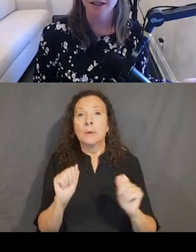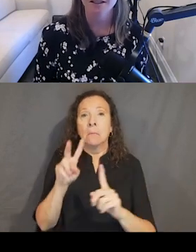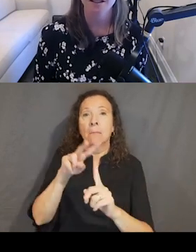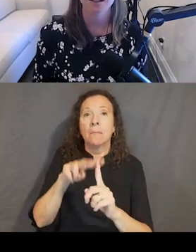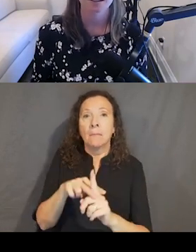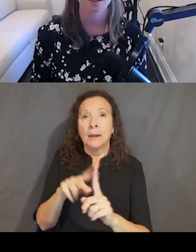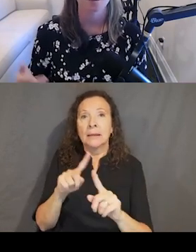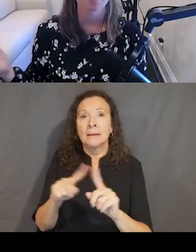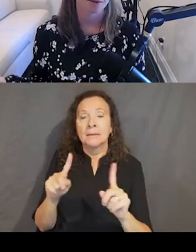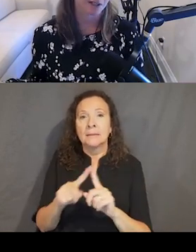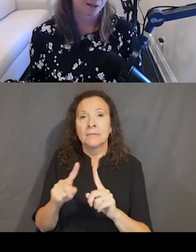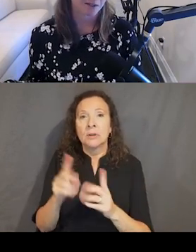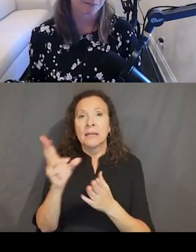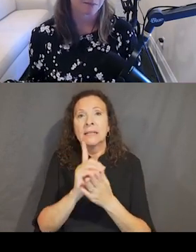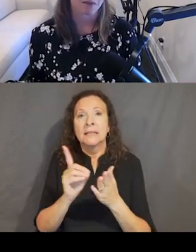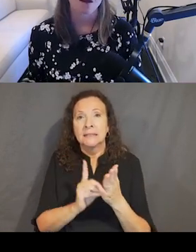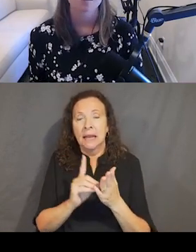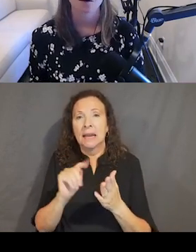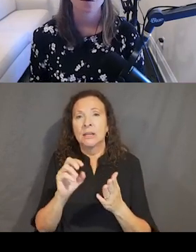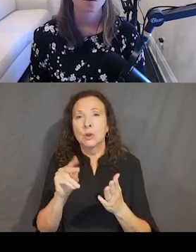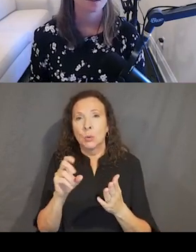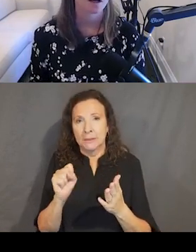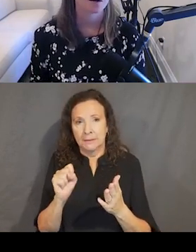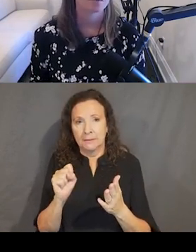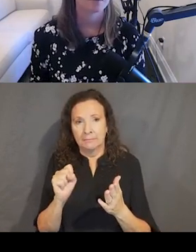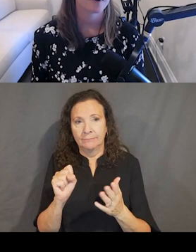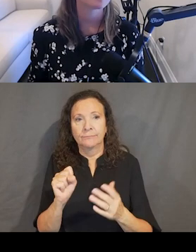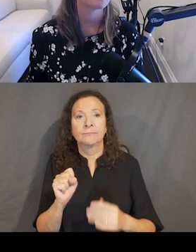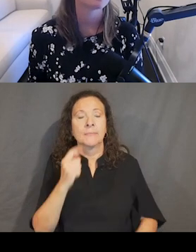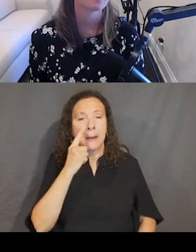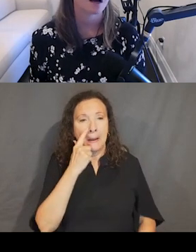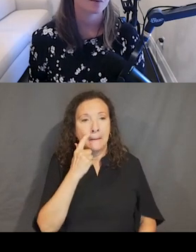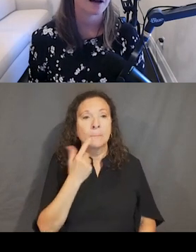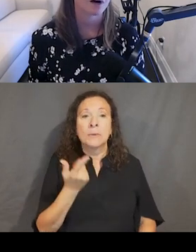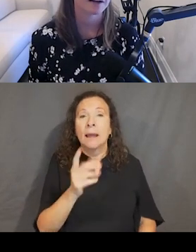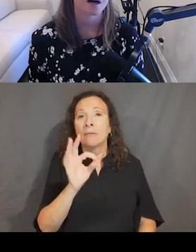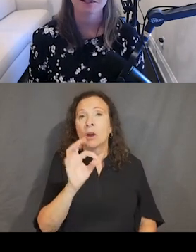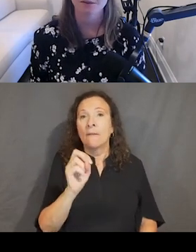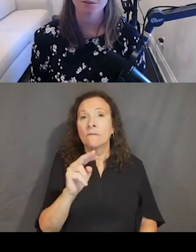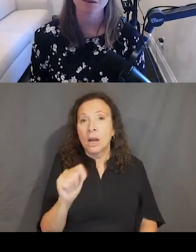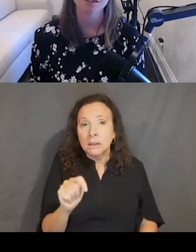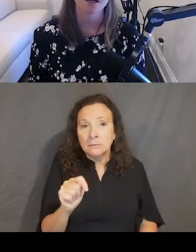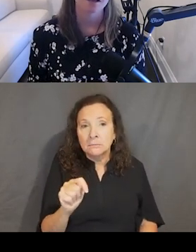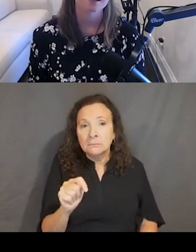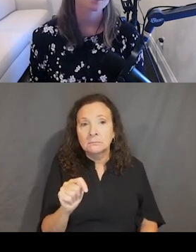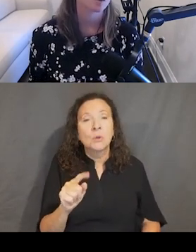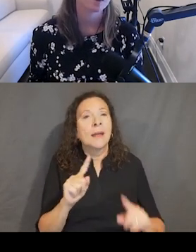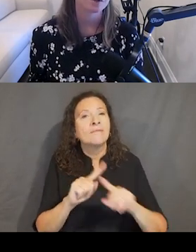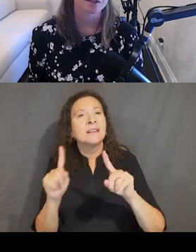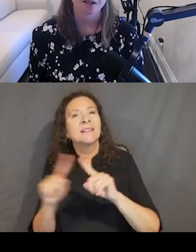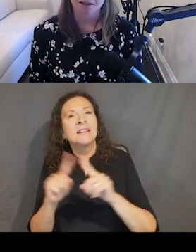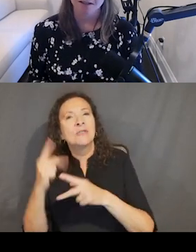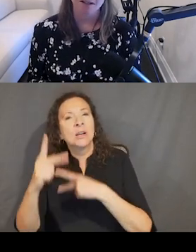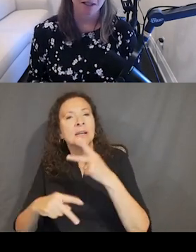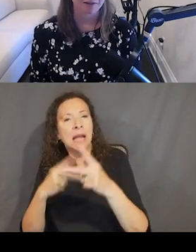now instead of just property types. So font type. We have body, copy, semi-bold. That's actually what